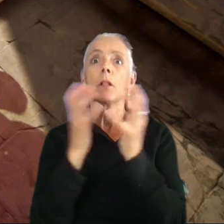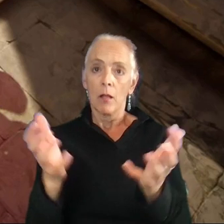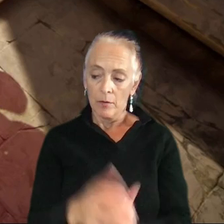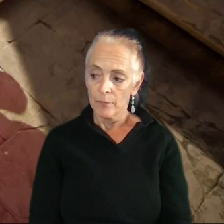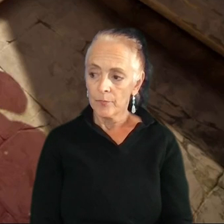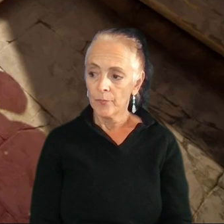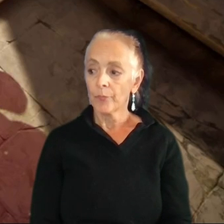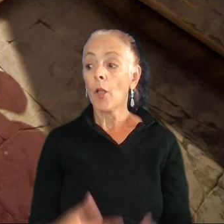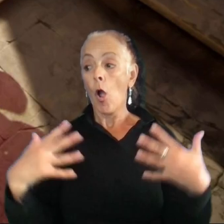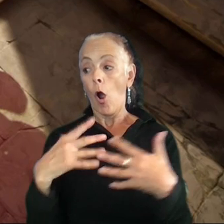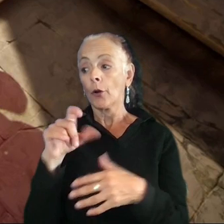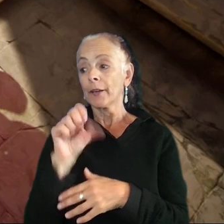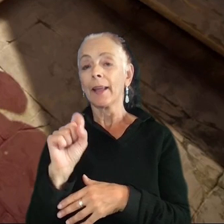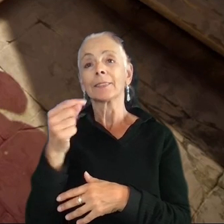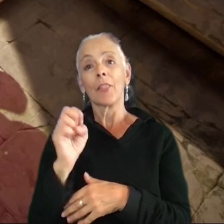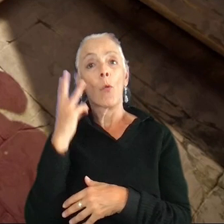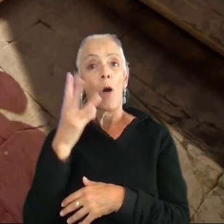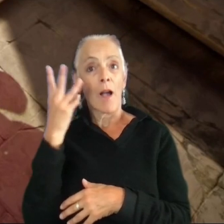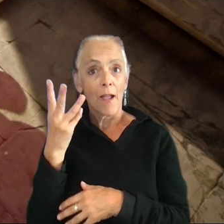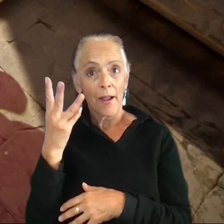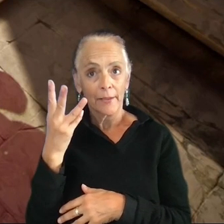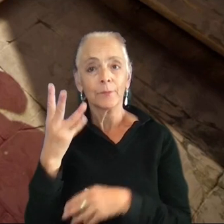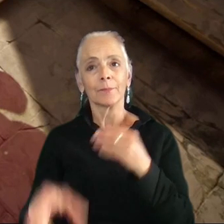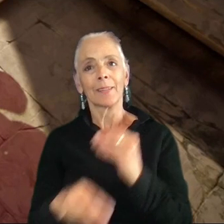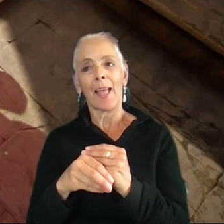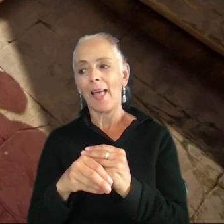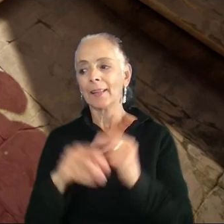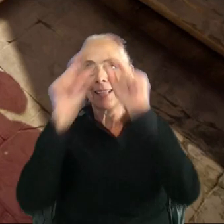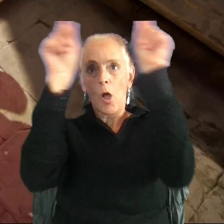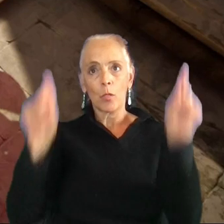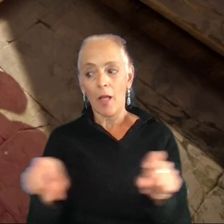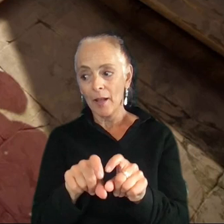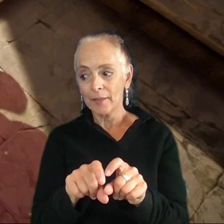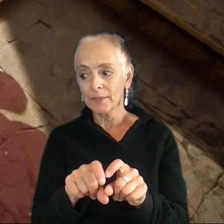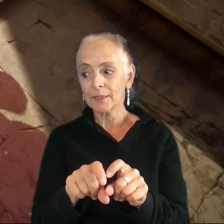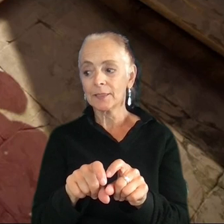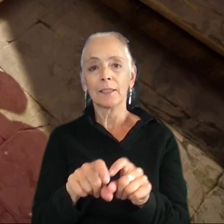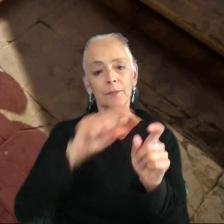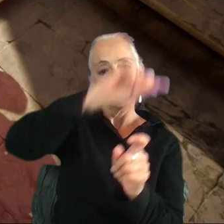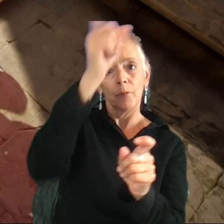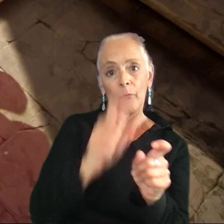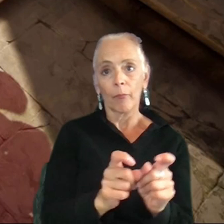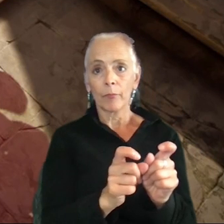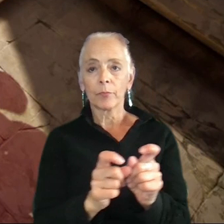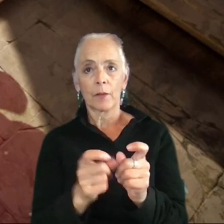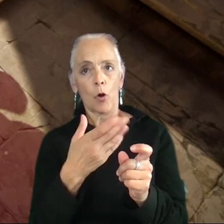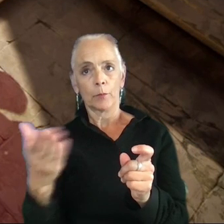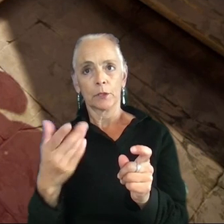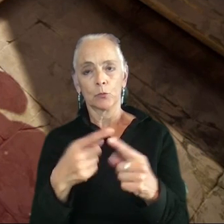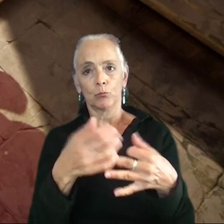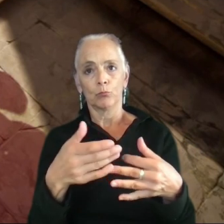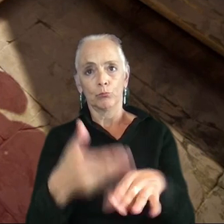Horror Tales the Wine once again takes it a step further by adding outlines to pertinent gameplay objects to essentially improve